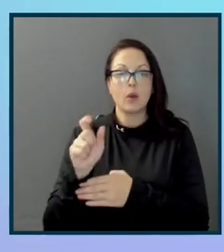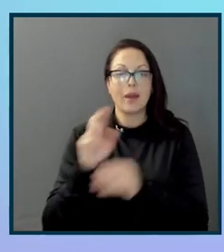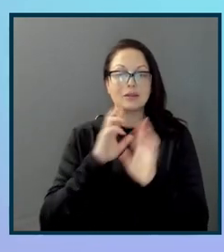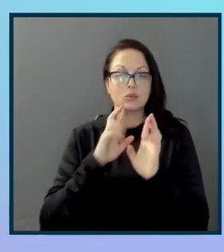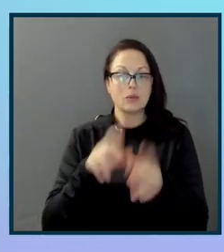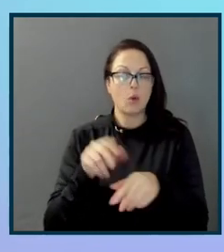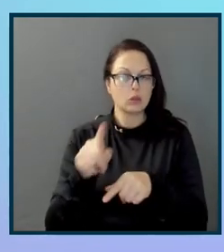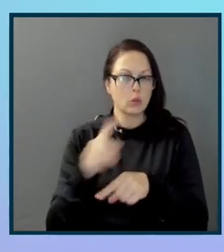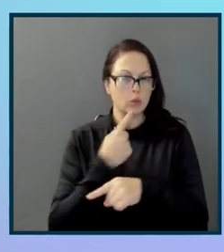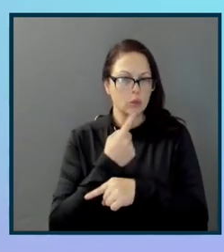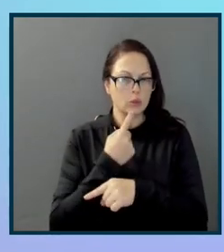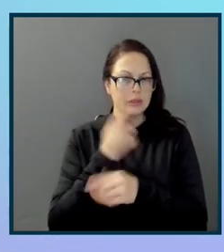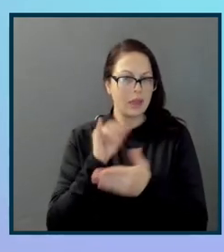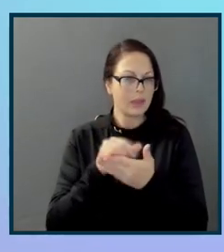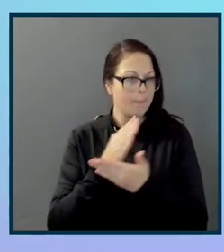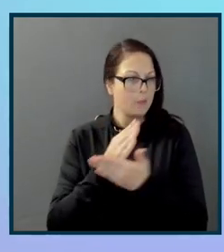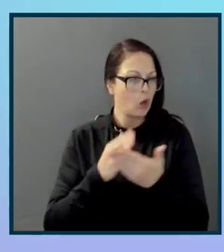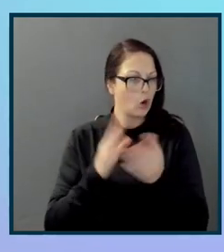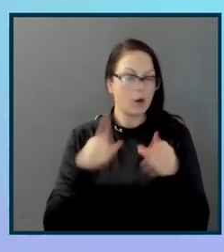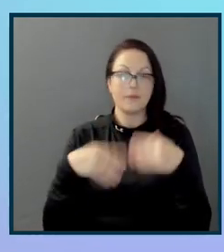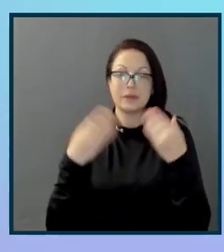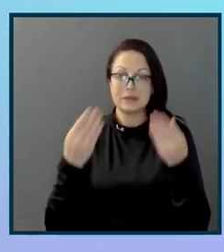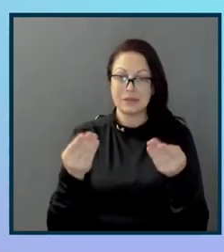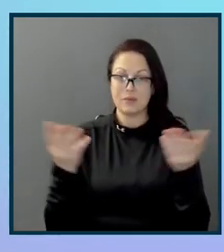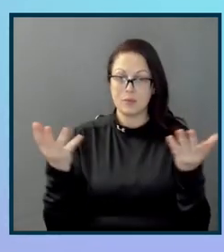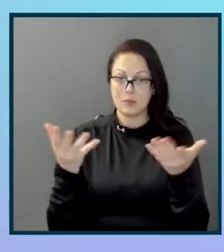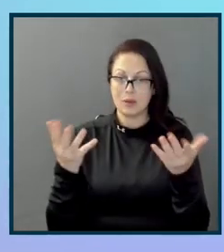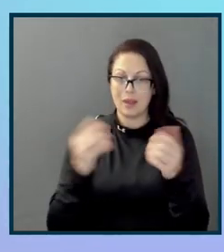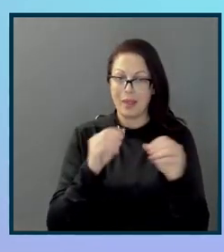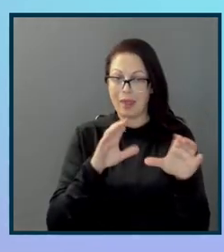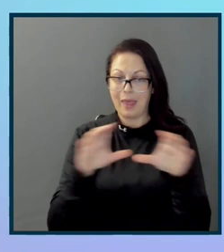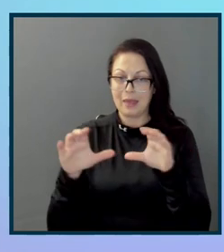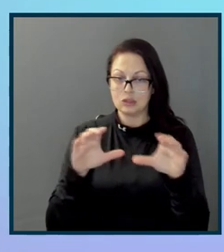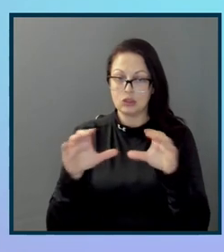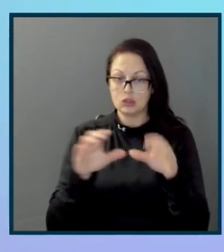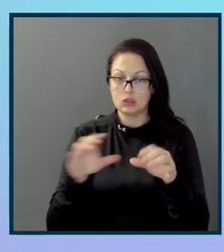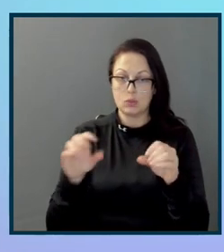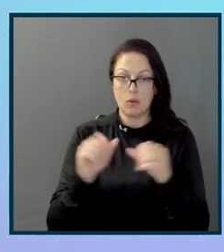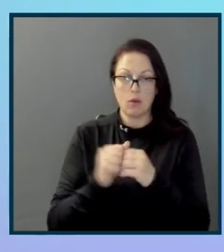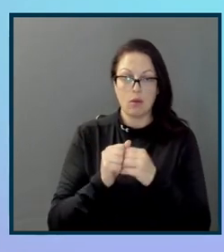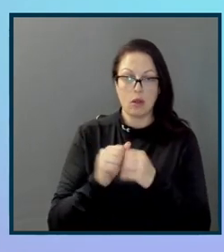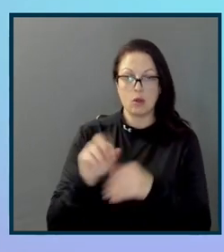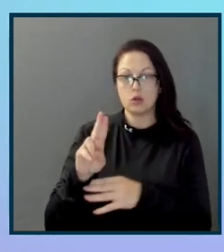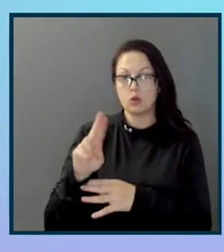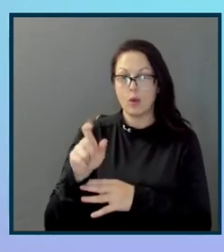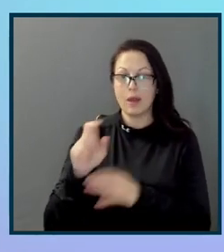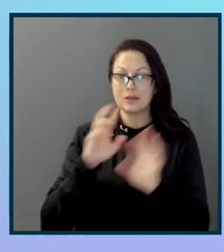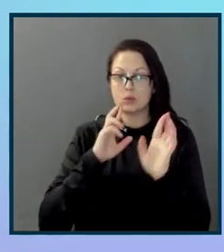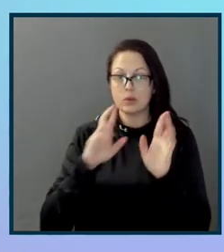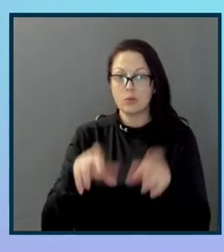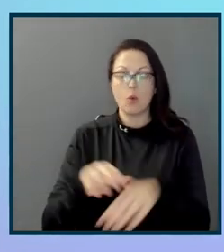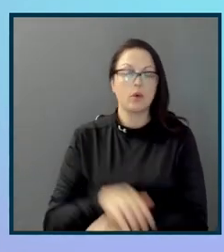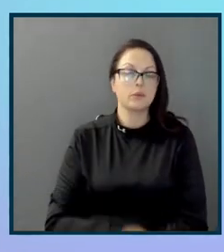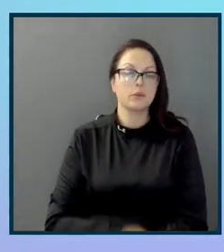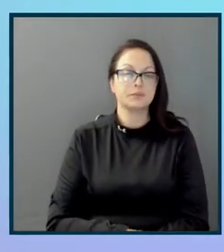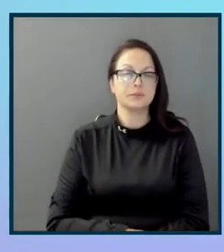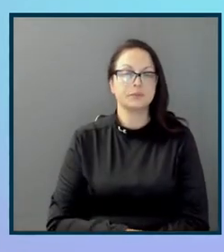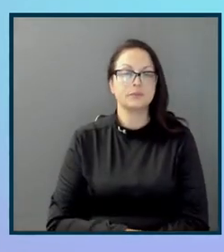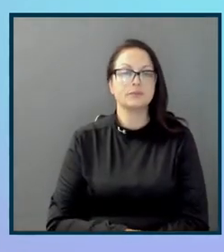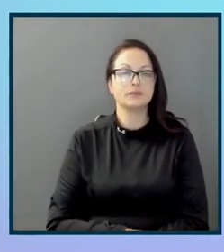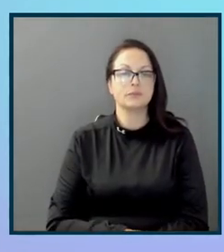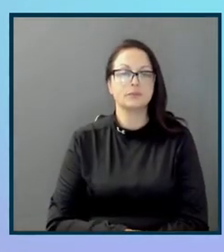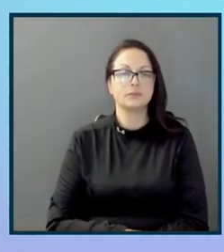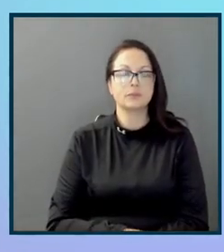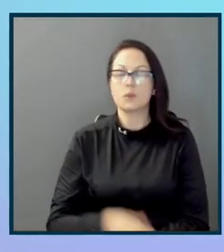mentioned that part of the deliverable is an actionable UX report. So, they were just curious on